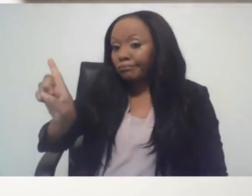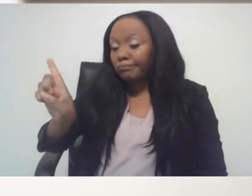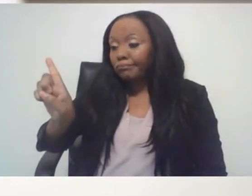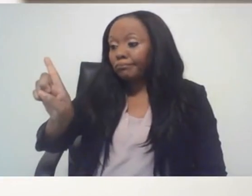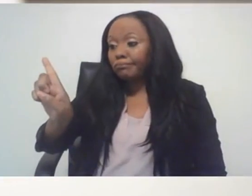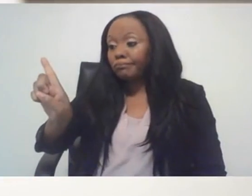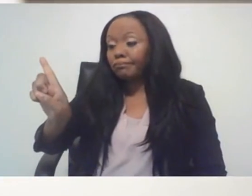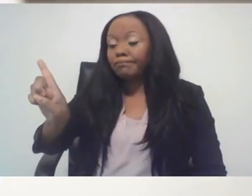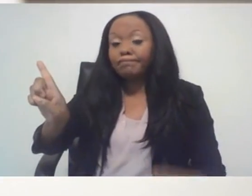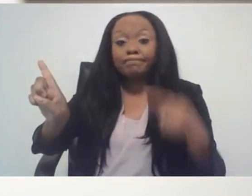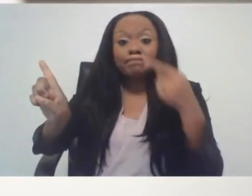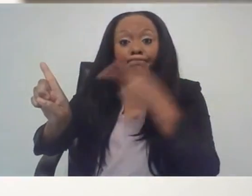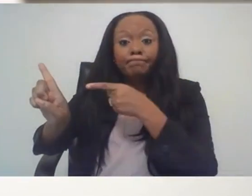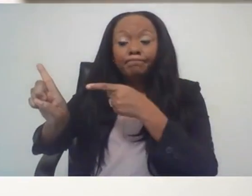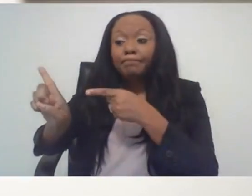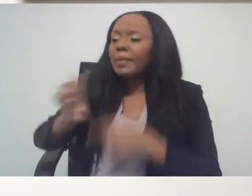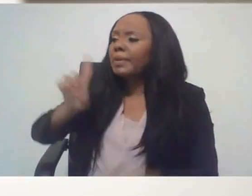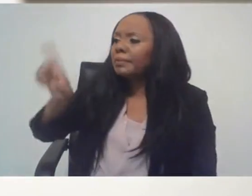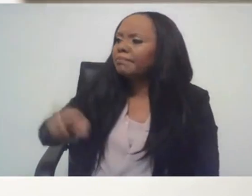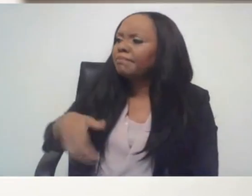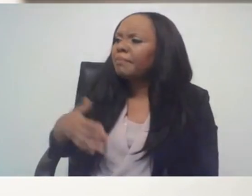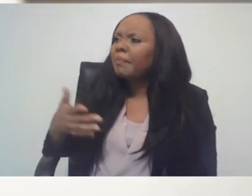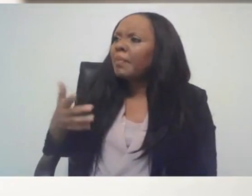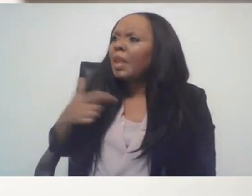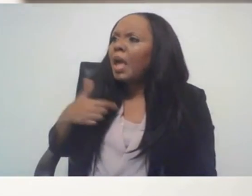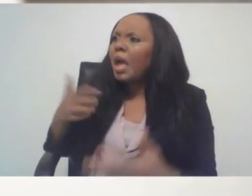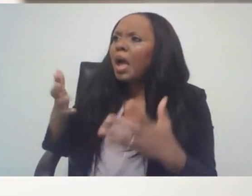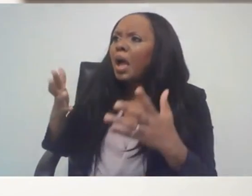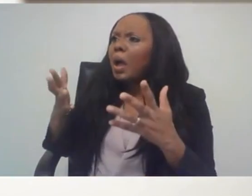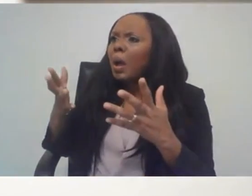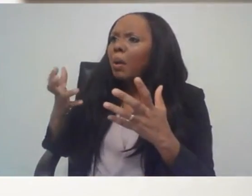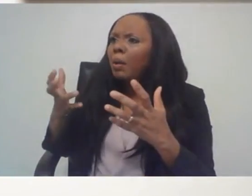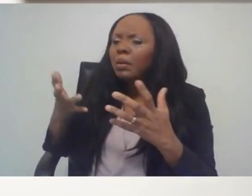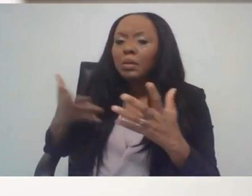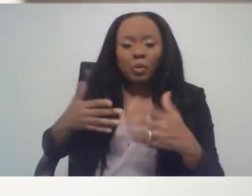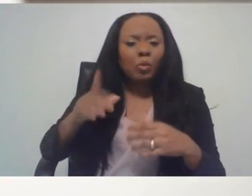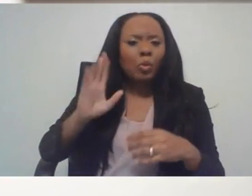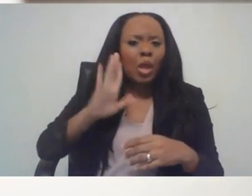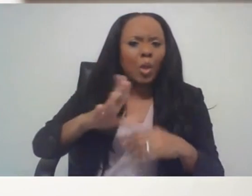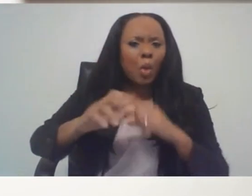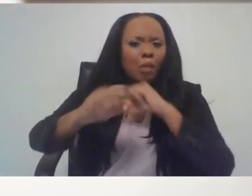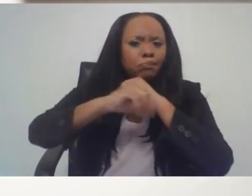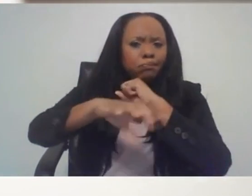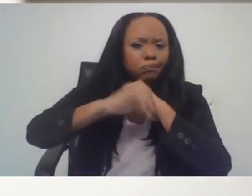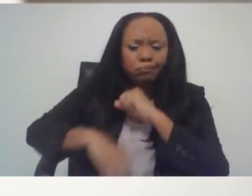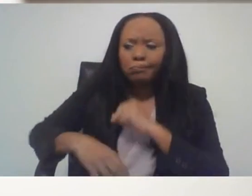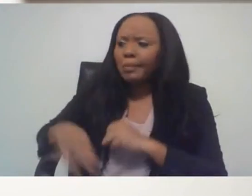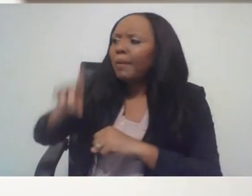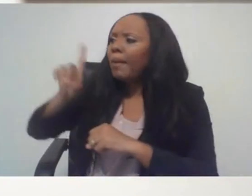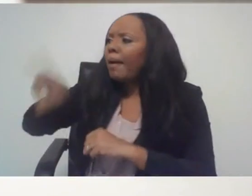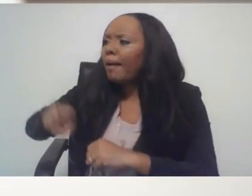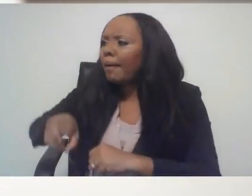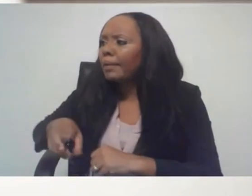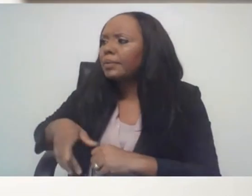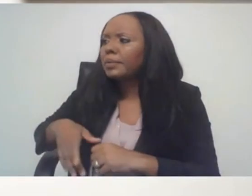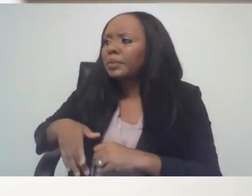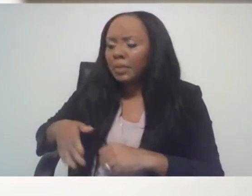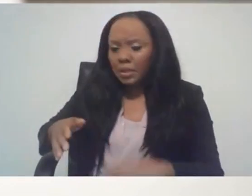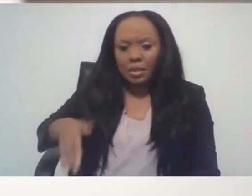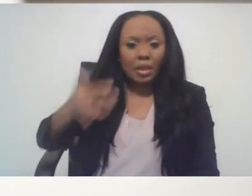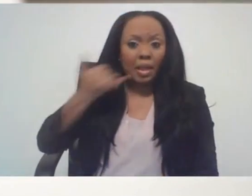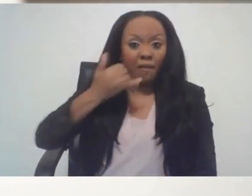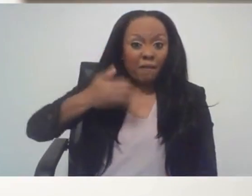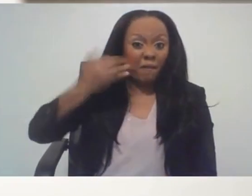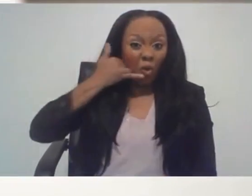business place that they can ask the receptionist, and we're going to have to do a lot of PR around it, but they can ask the receptionist or they can pull out their